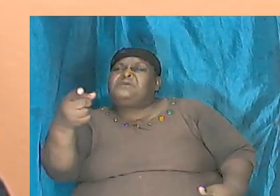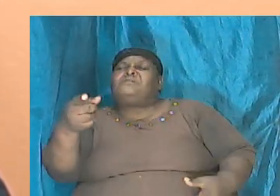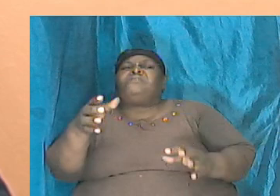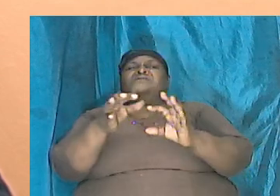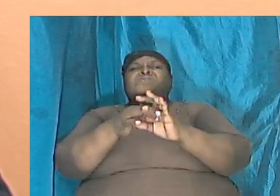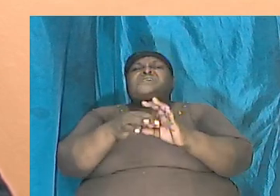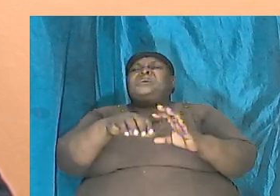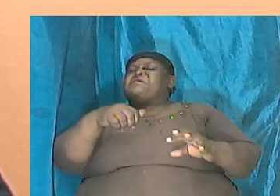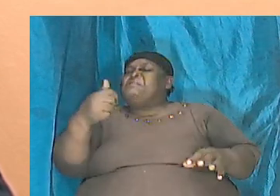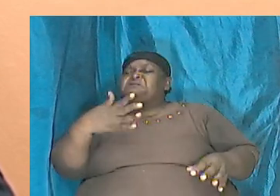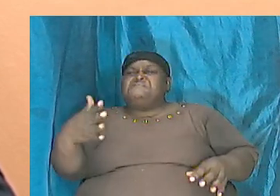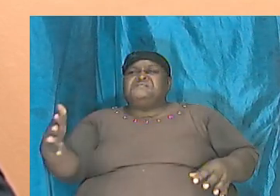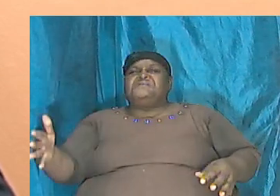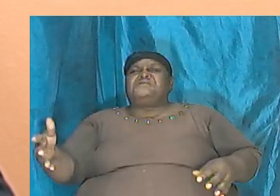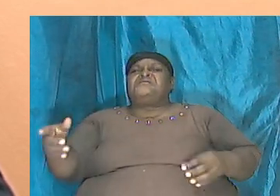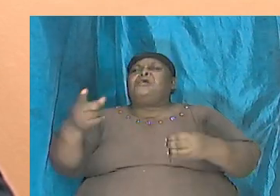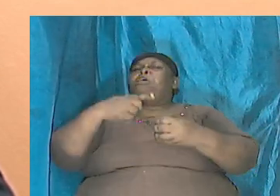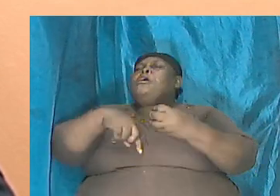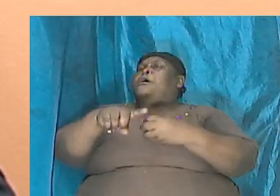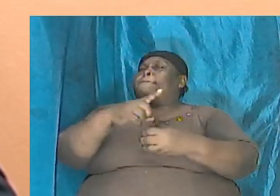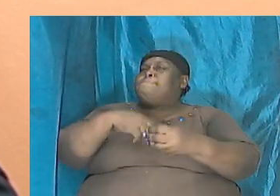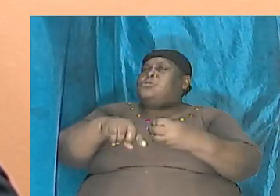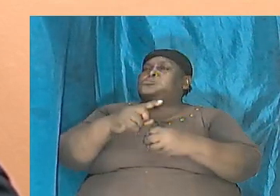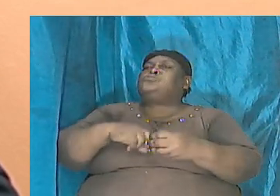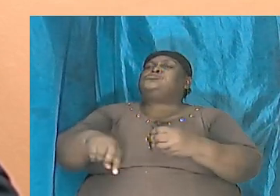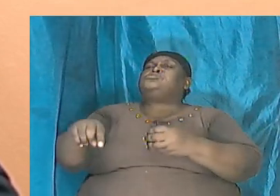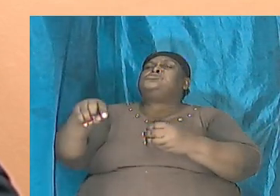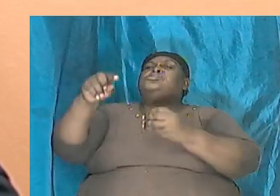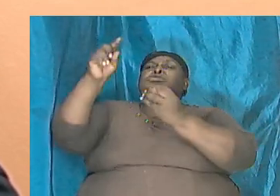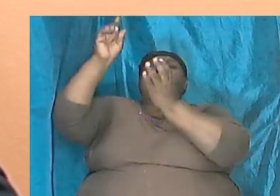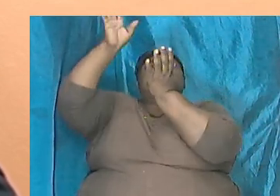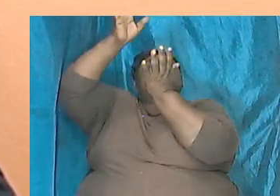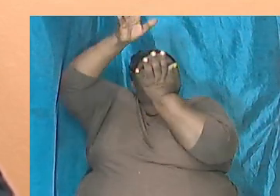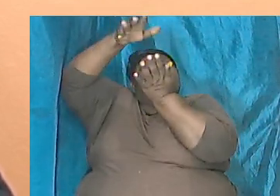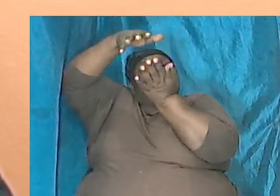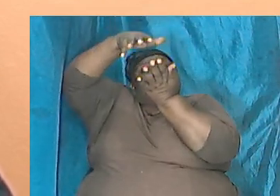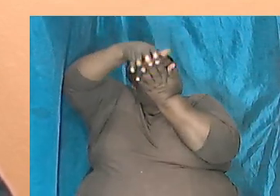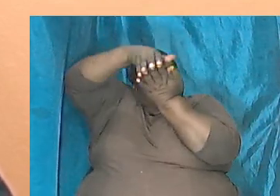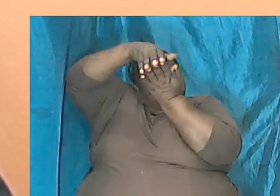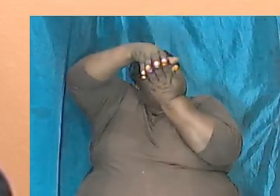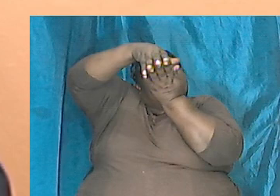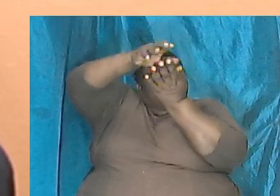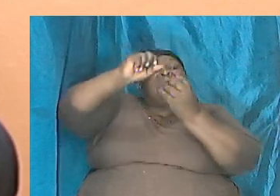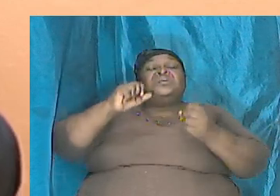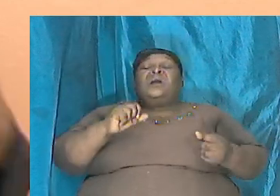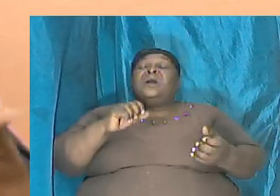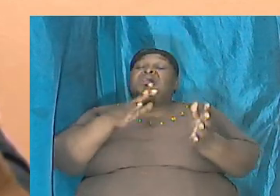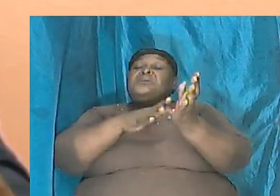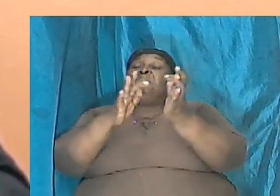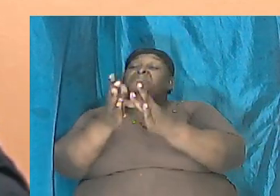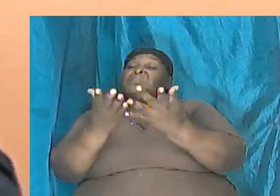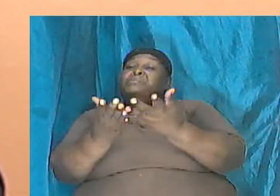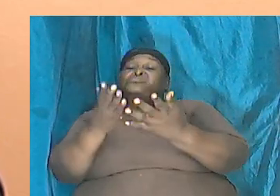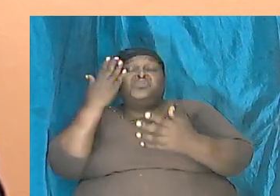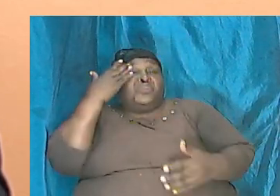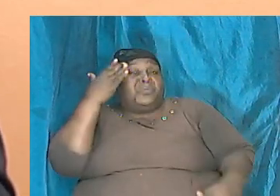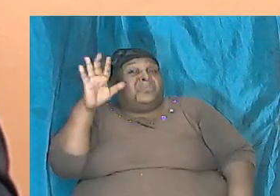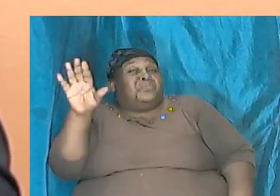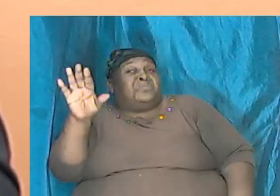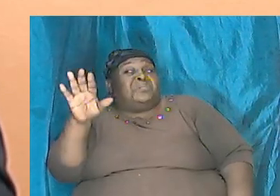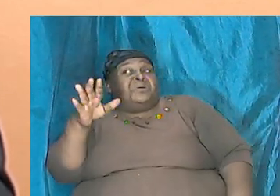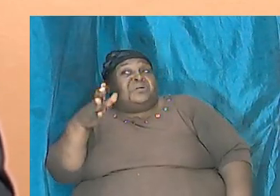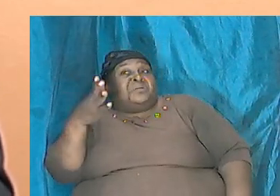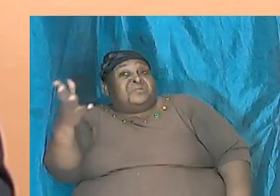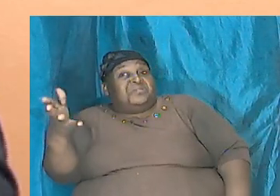anything about dinosaurs. And so the Bible didn't even know that these